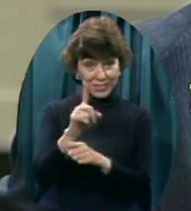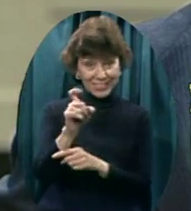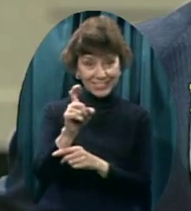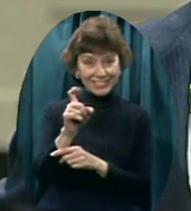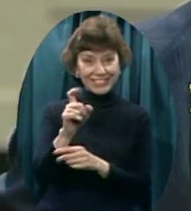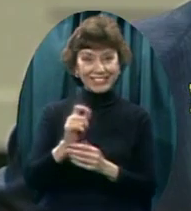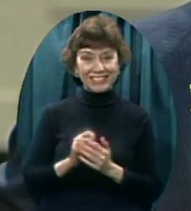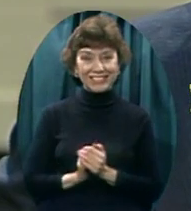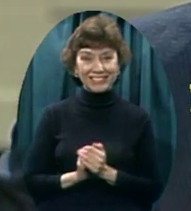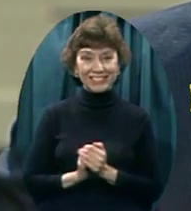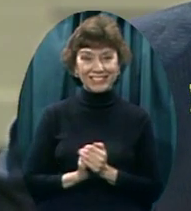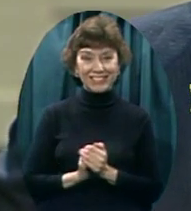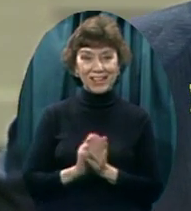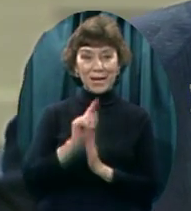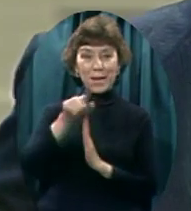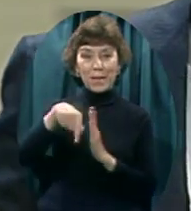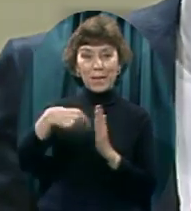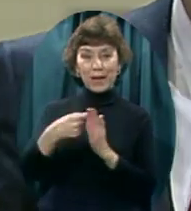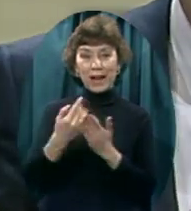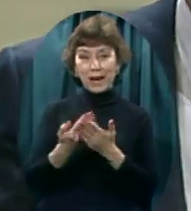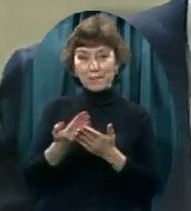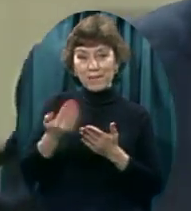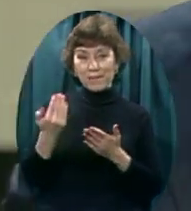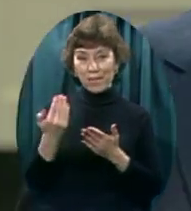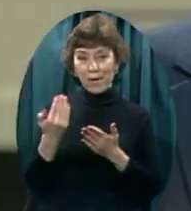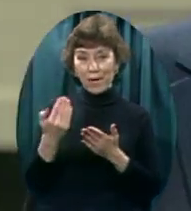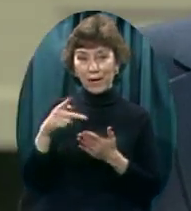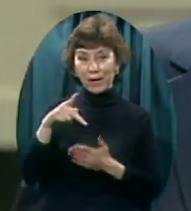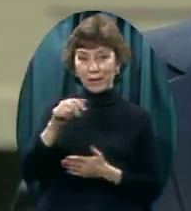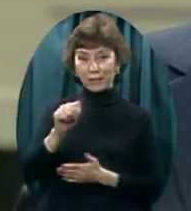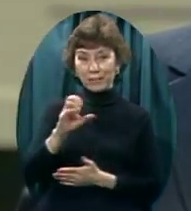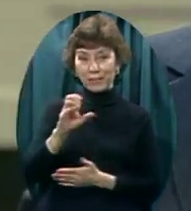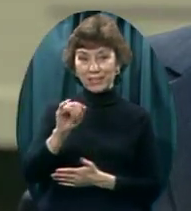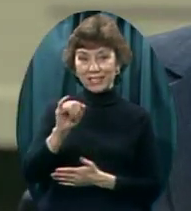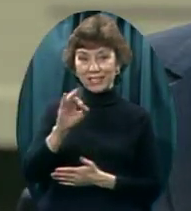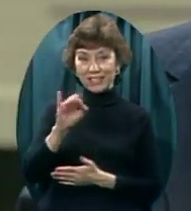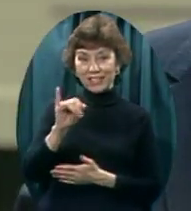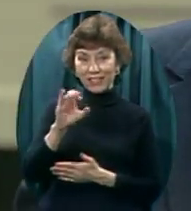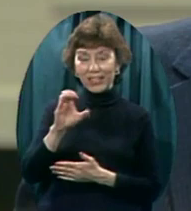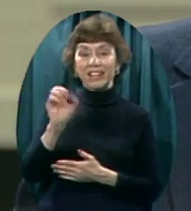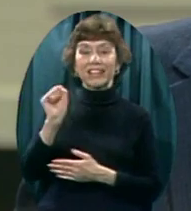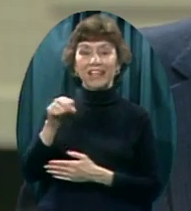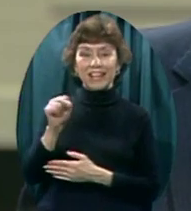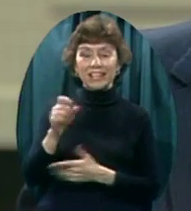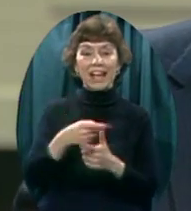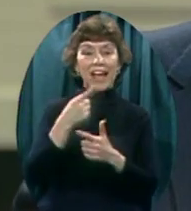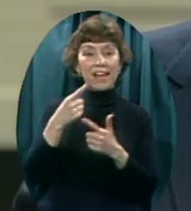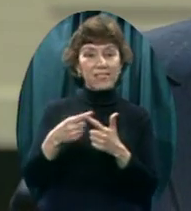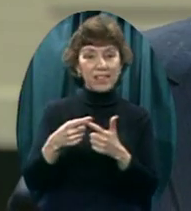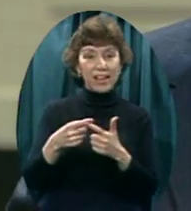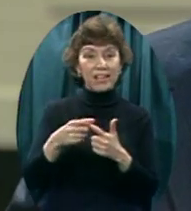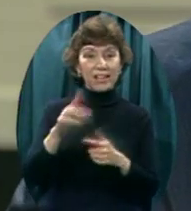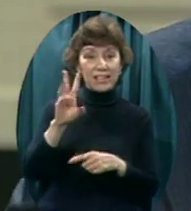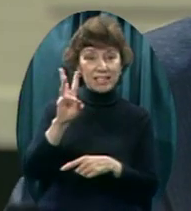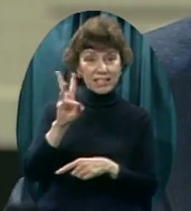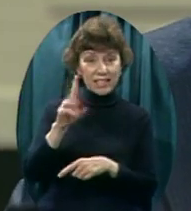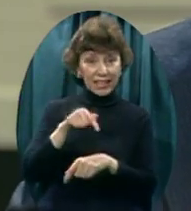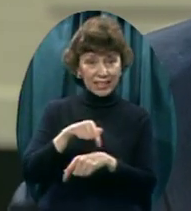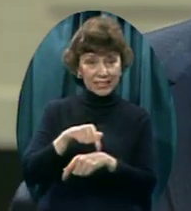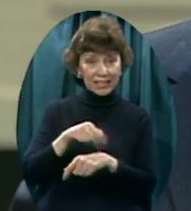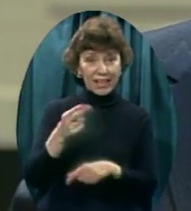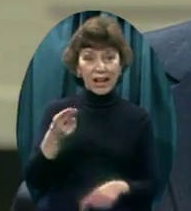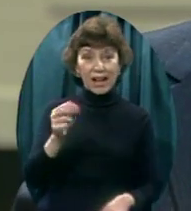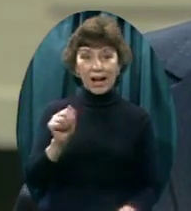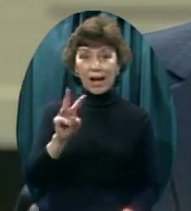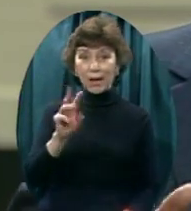Are you one hour earlier than Pacific Time? Fine. And then it is still 6 p.m. in Hawaii. But live by